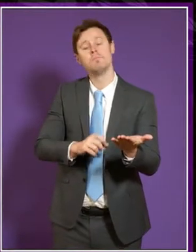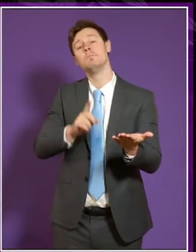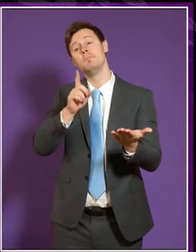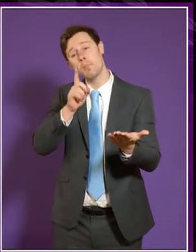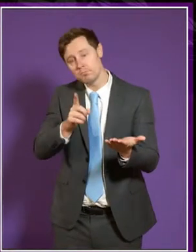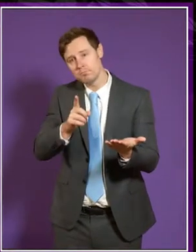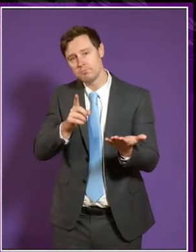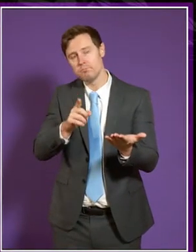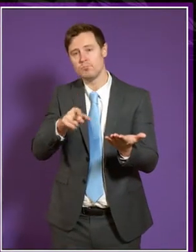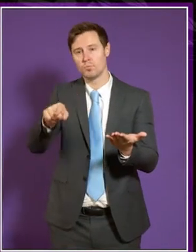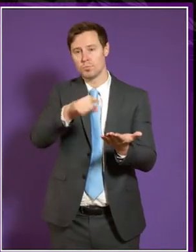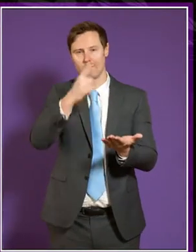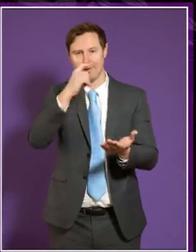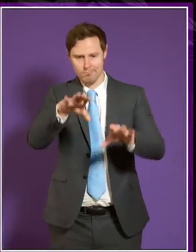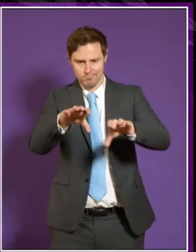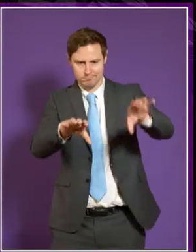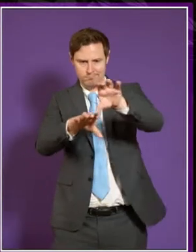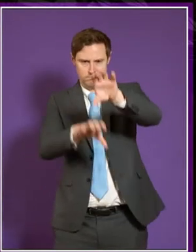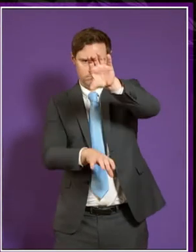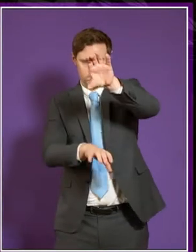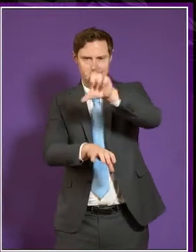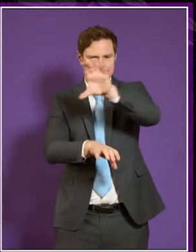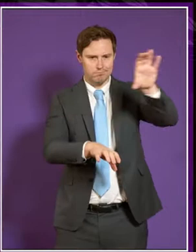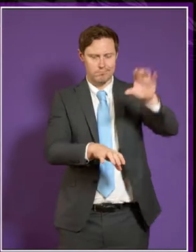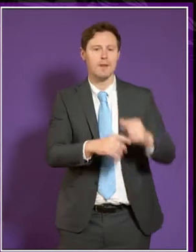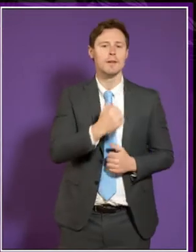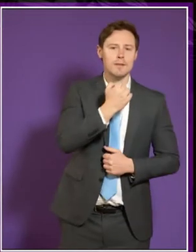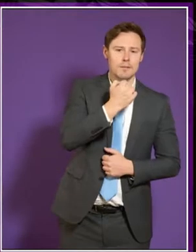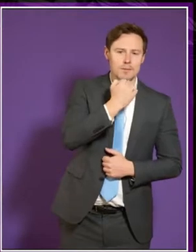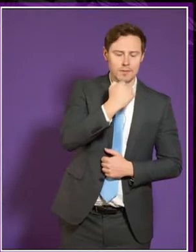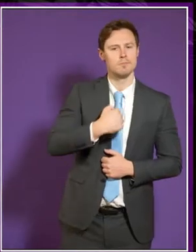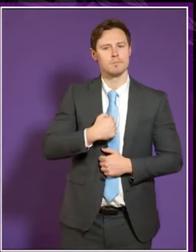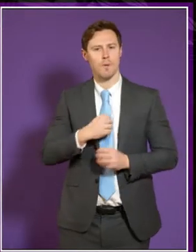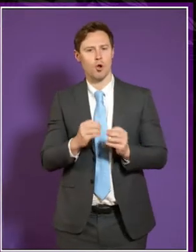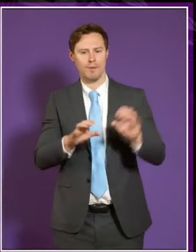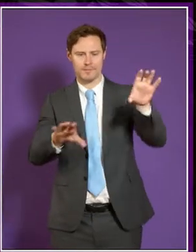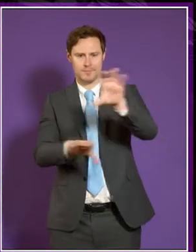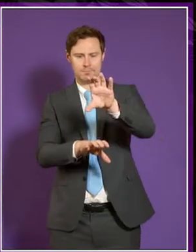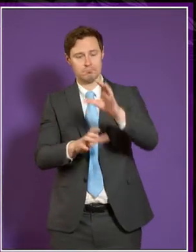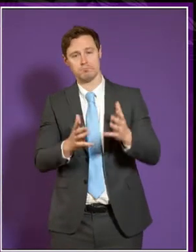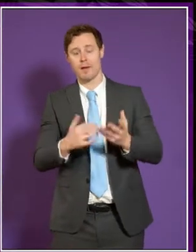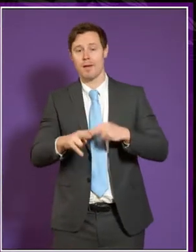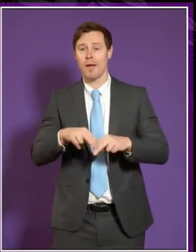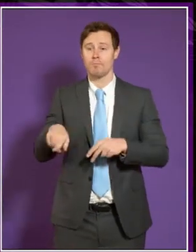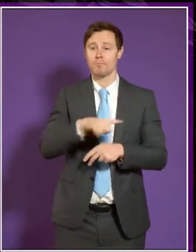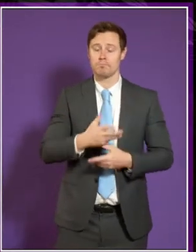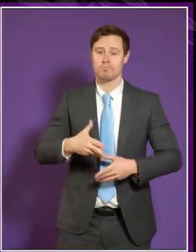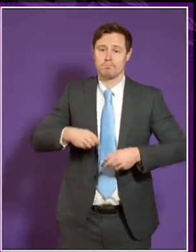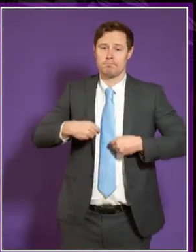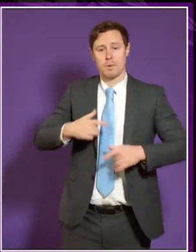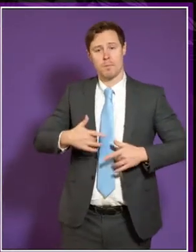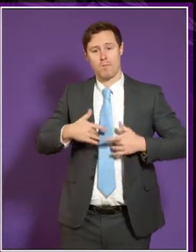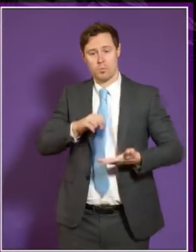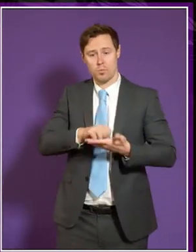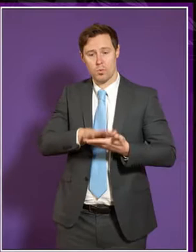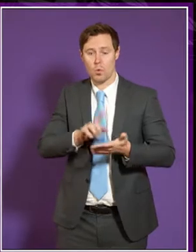people can separate that quite clearly from the data and the evidence, and they can take my views or leave it depending on what they think.